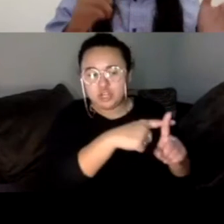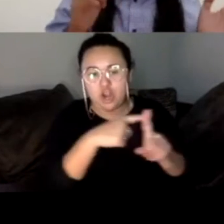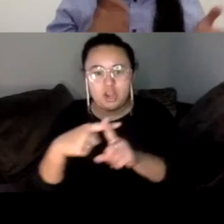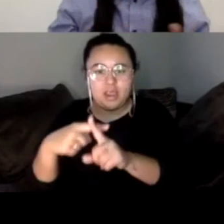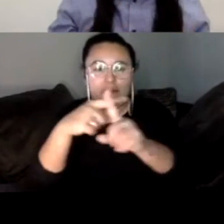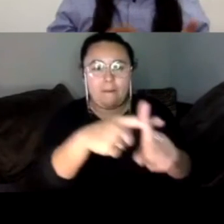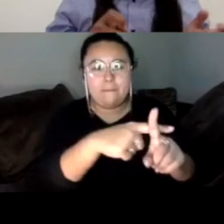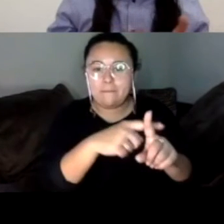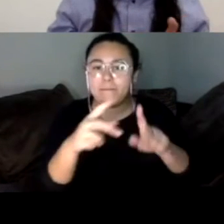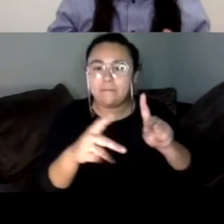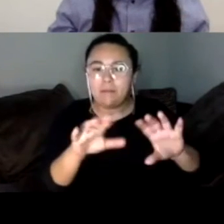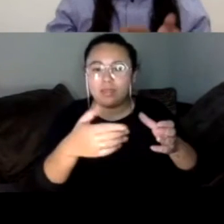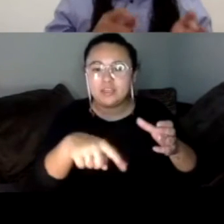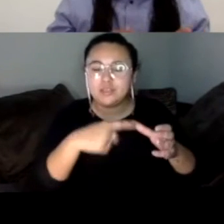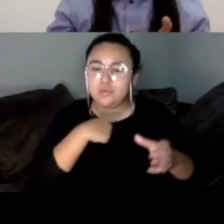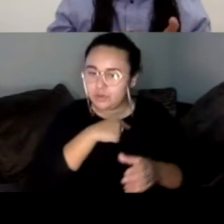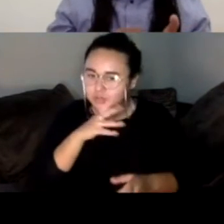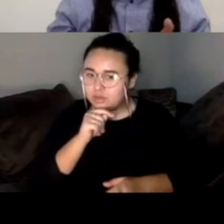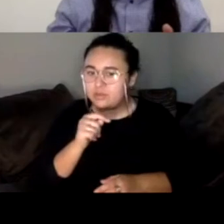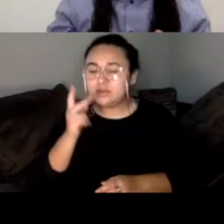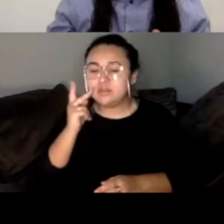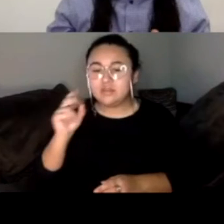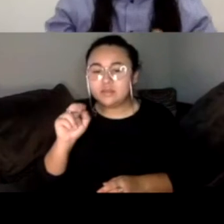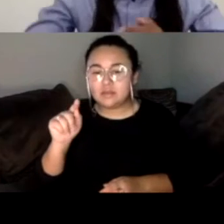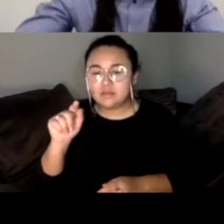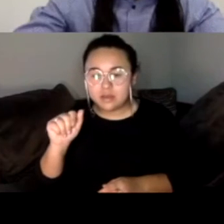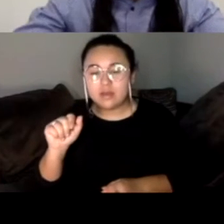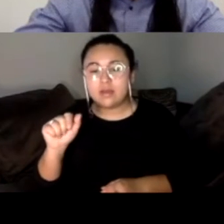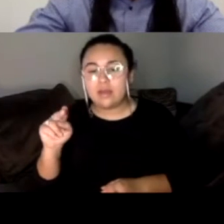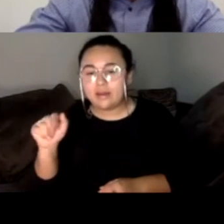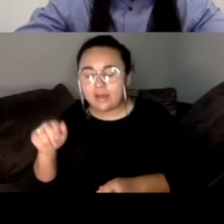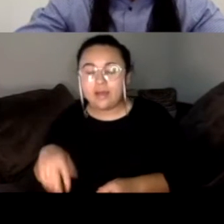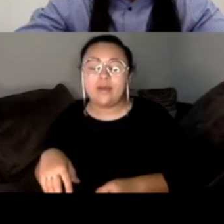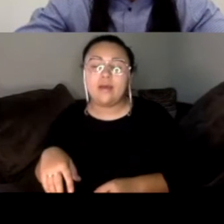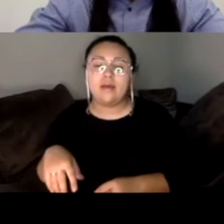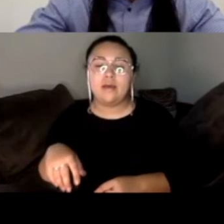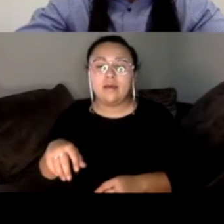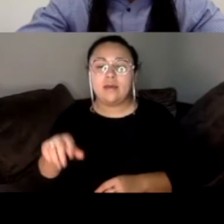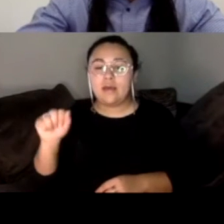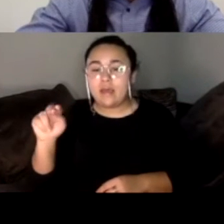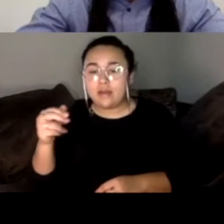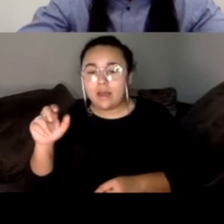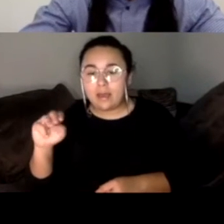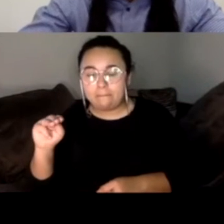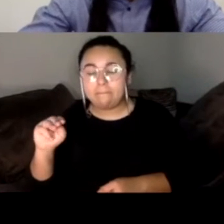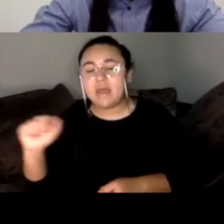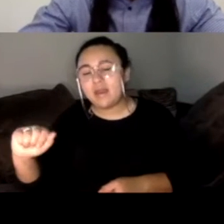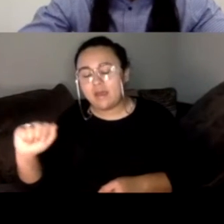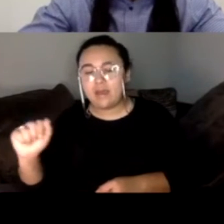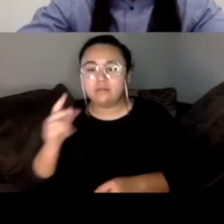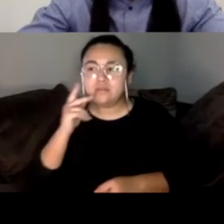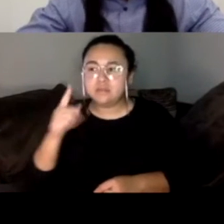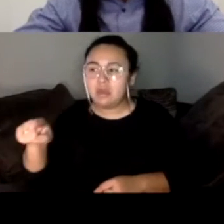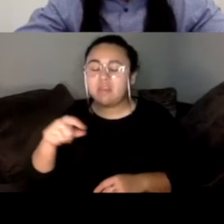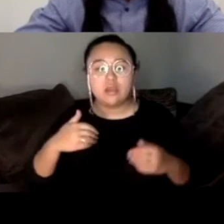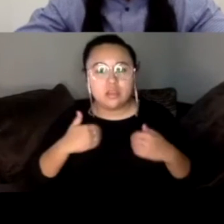like cities like Santana, like Anaheim, like they're very young cities. Like they're very young cities where like the medium, median age is